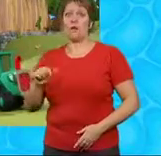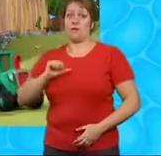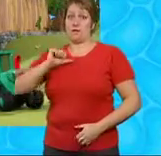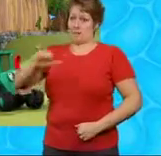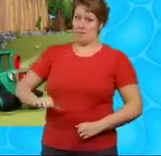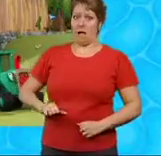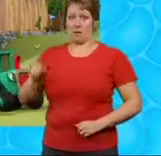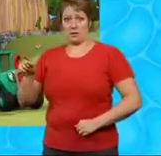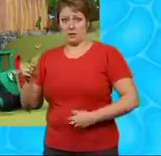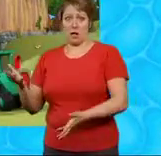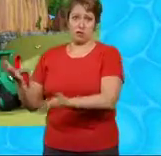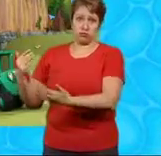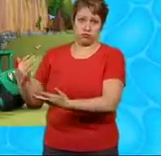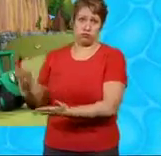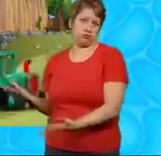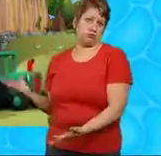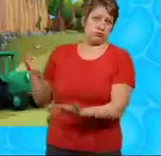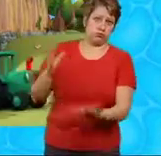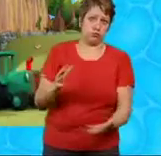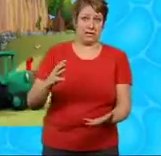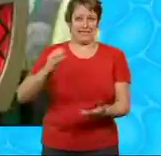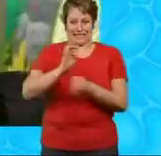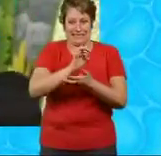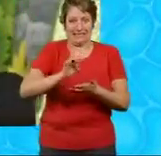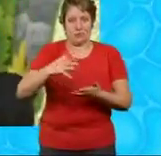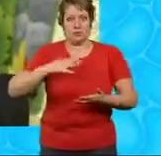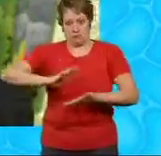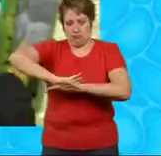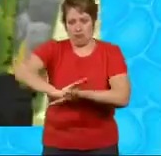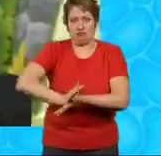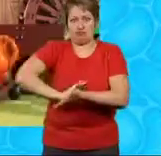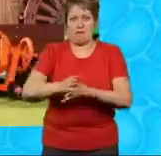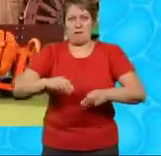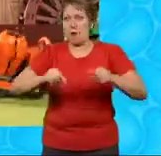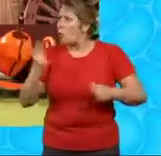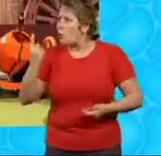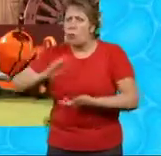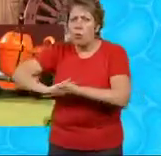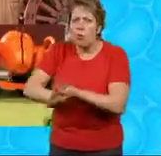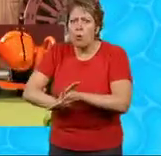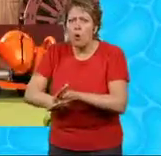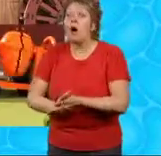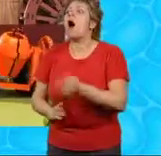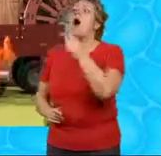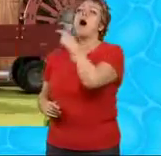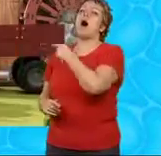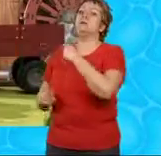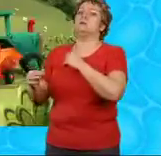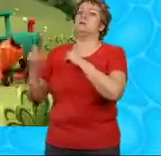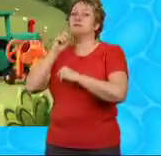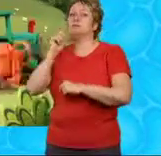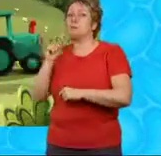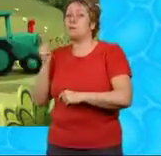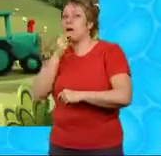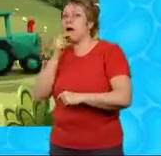and bring back sacks of seed, ready for milling into flour Who's going to mill it, Bob? Marjorie's husband, Max, he's a miller